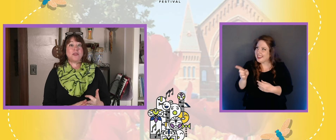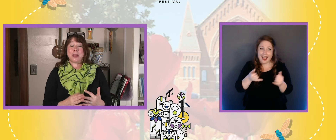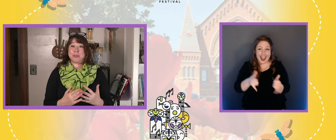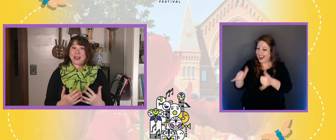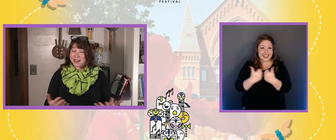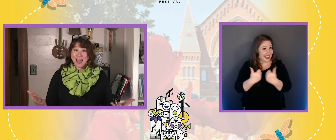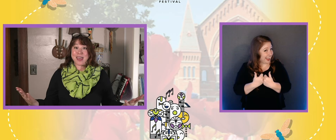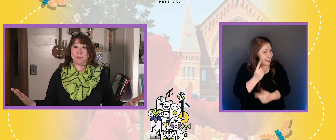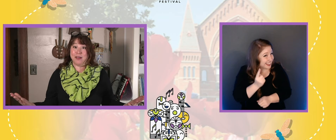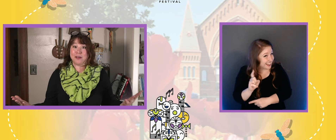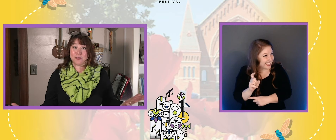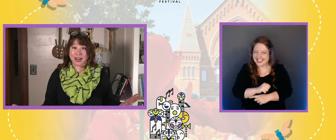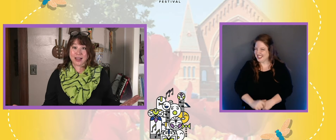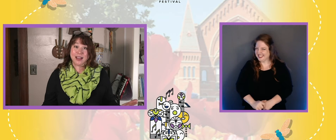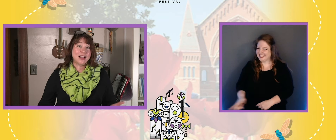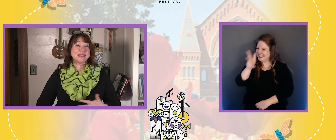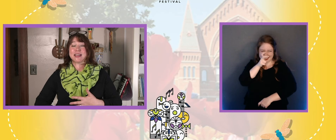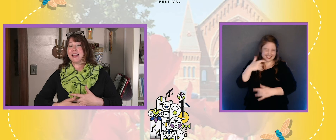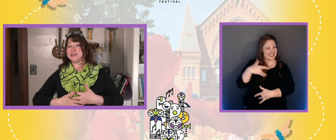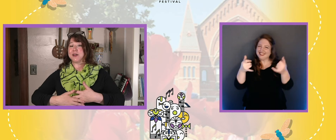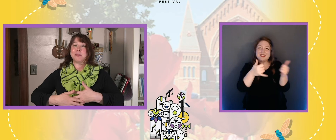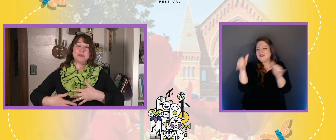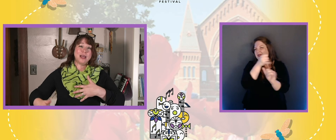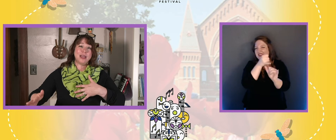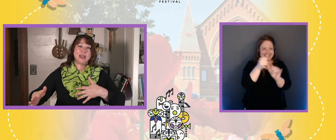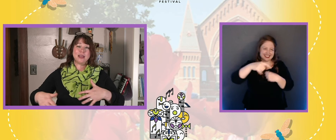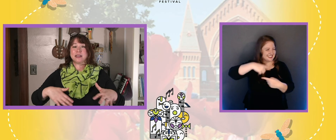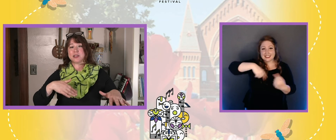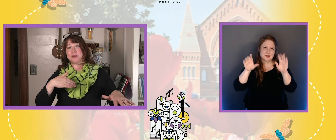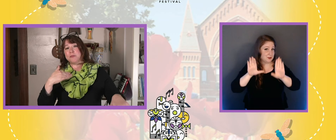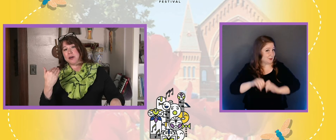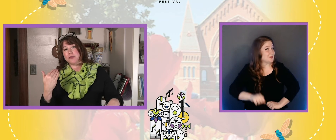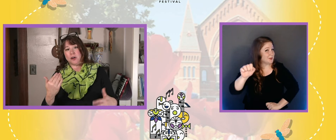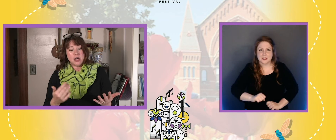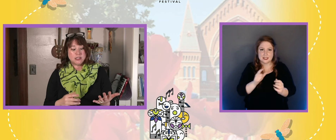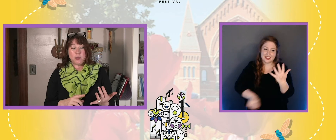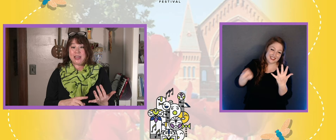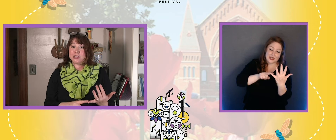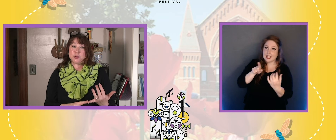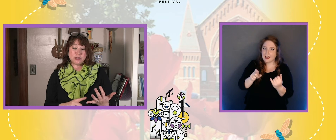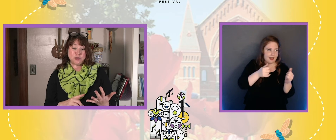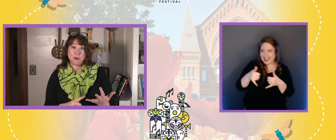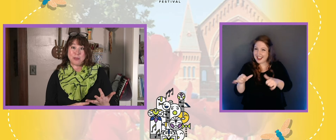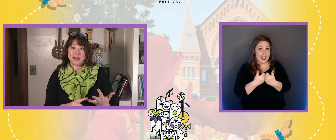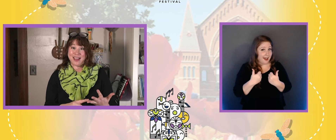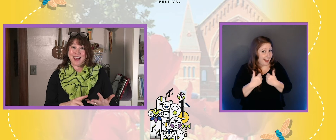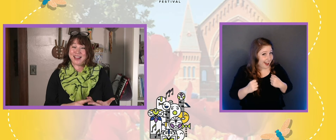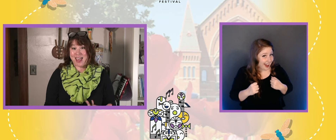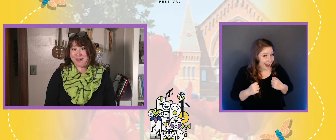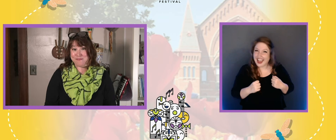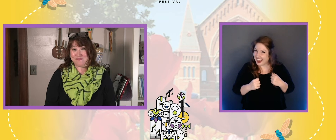How about they play a game? Right? Because cicadas are gonna be playing and it's gonna be wonderful. So in the trees you